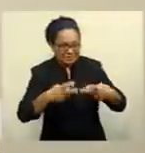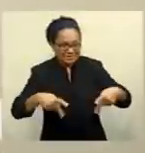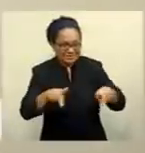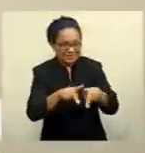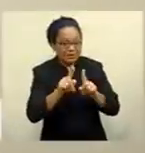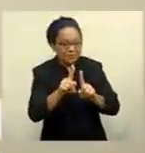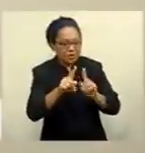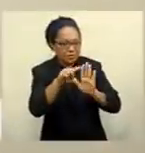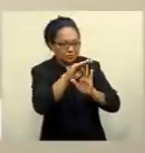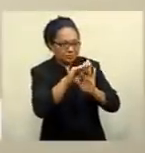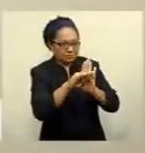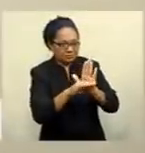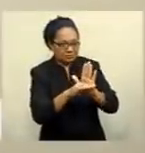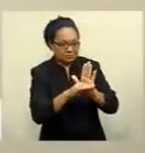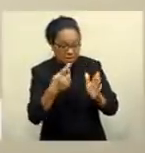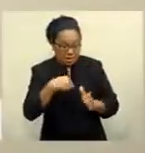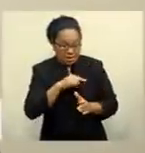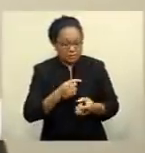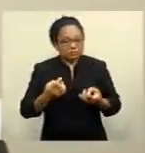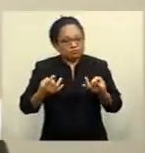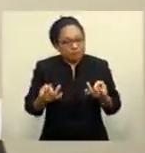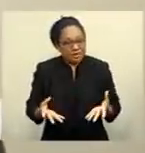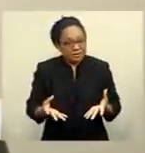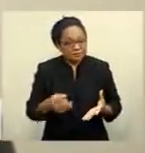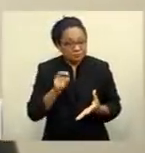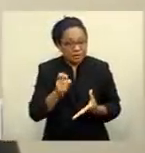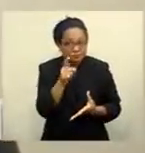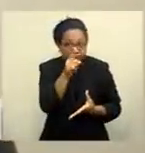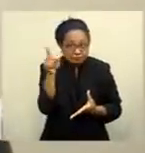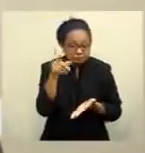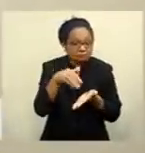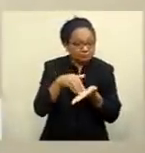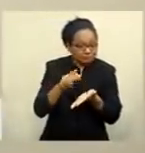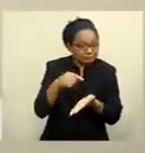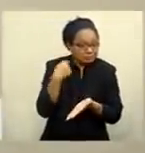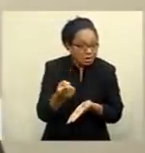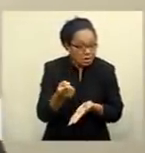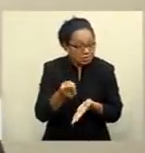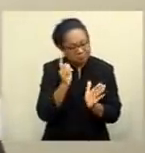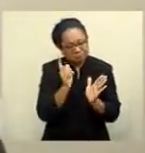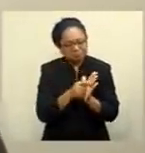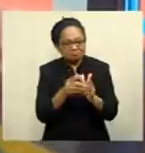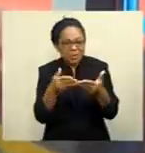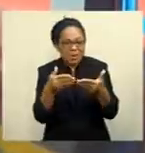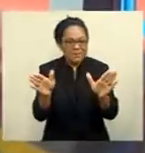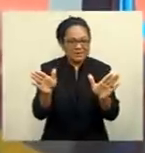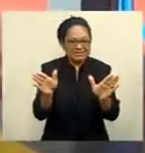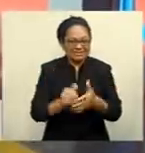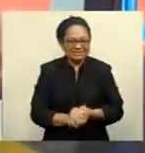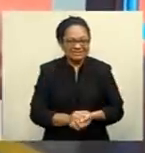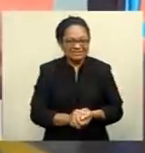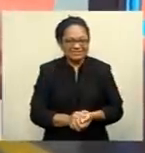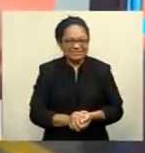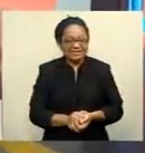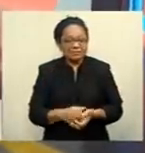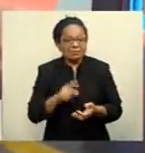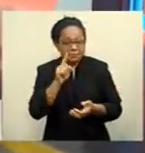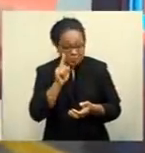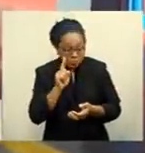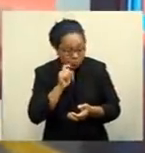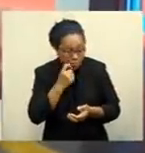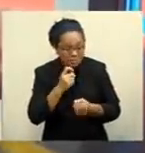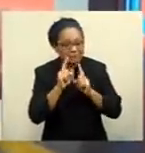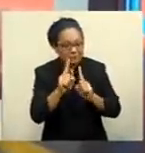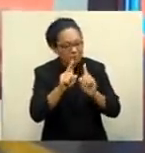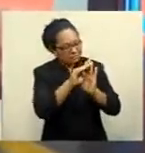For us, we are ready from our side. So, if we get approval from tomorrow, we will open the cinemas and we will follow the guidelines and we will